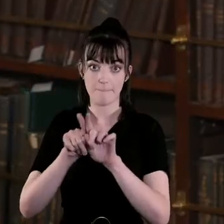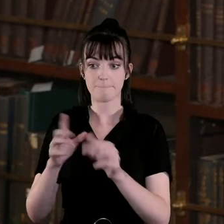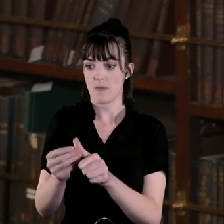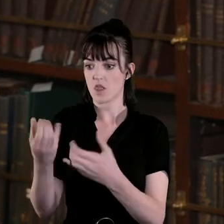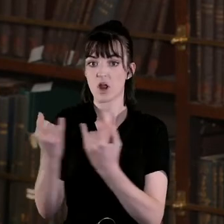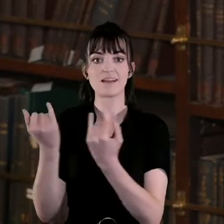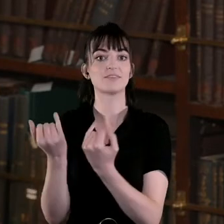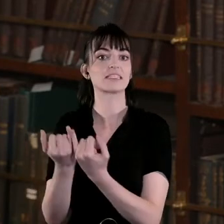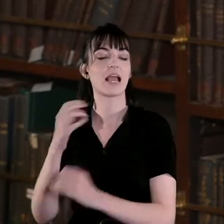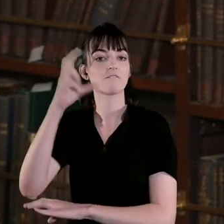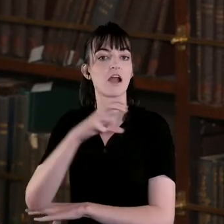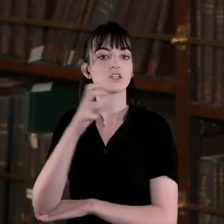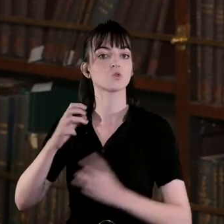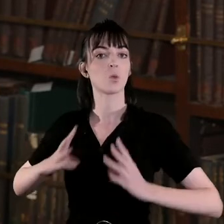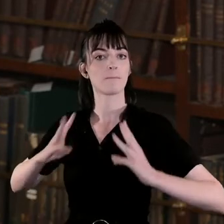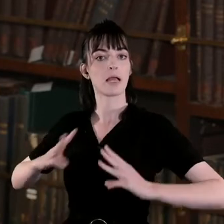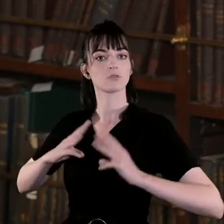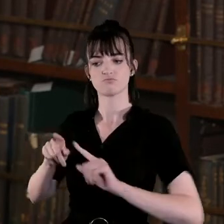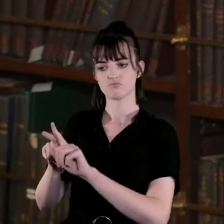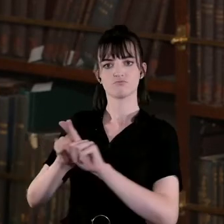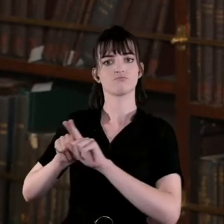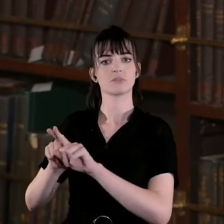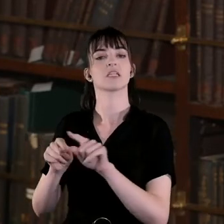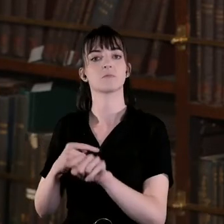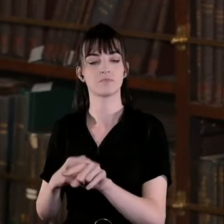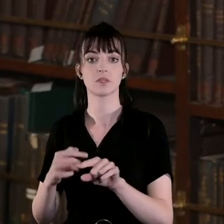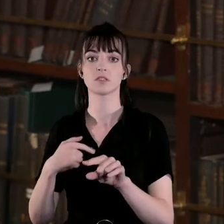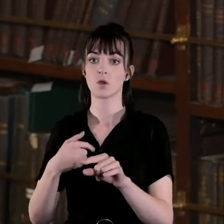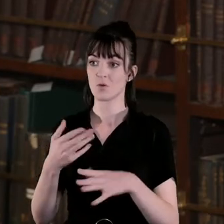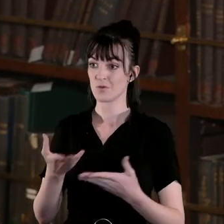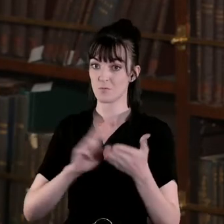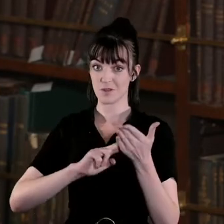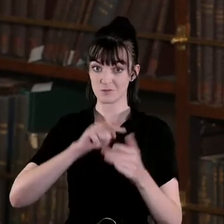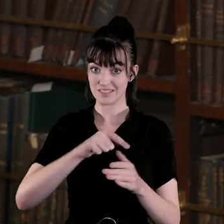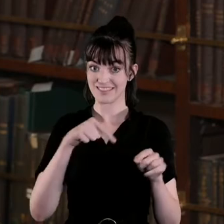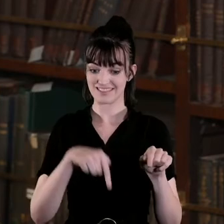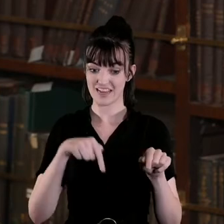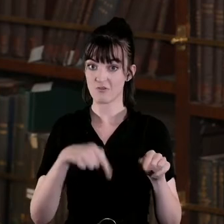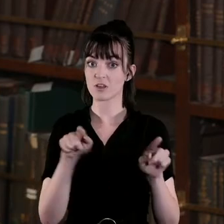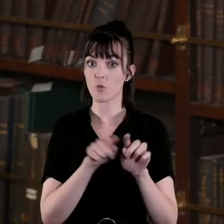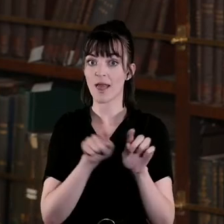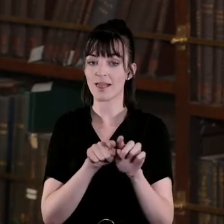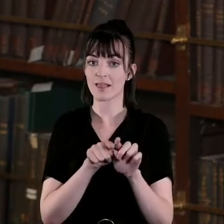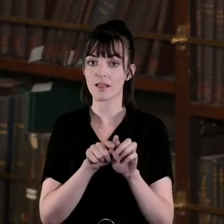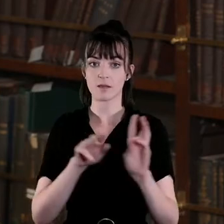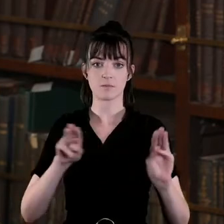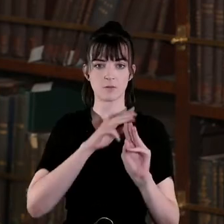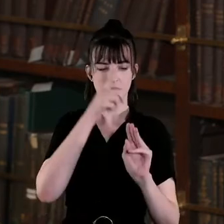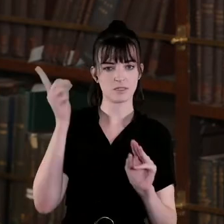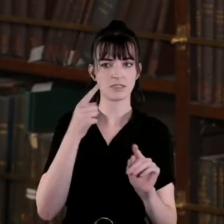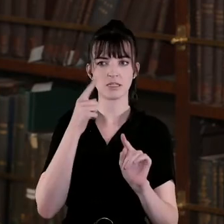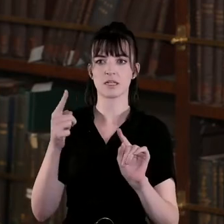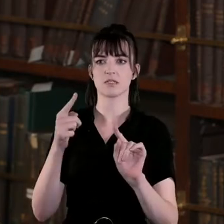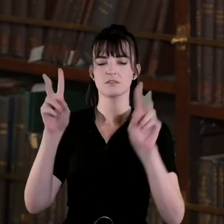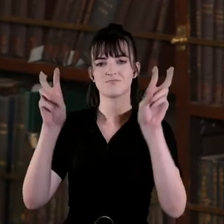believed to have consorted and that's some of the terms that are used here as well people who seen as having consorted with